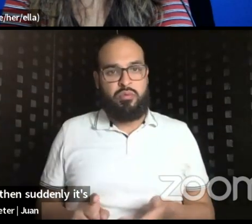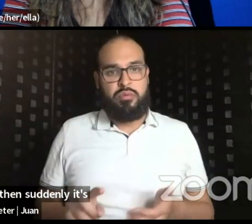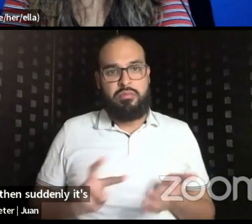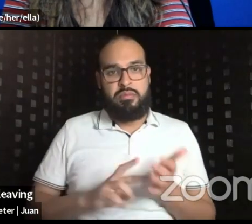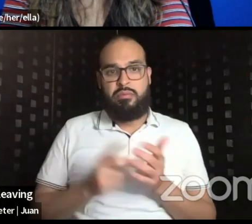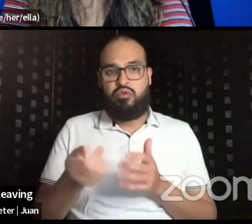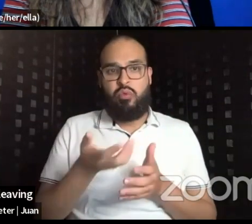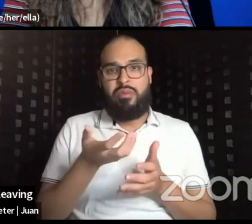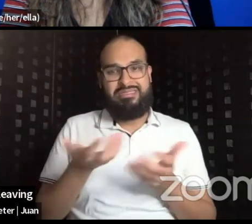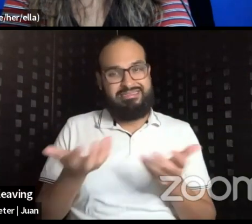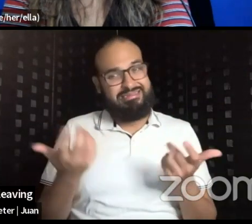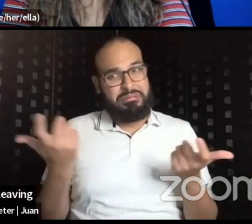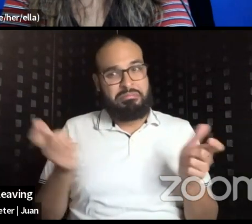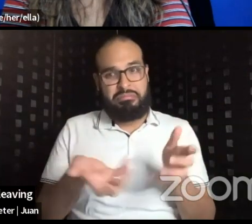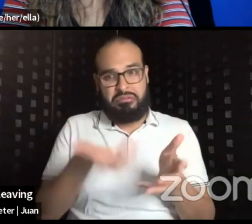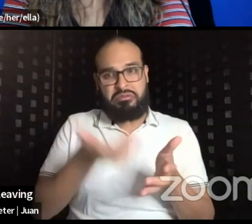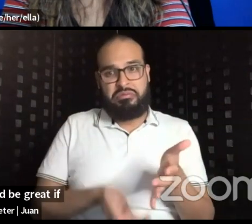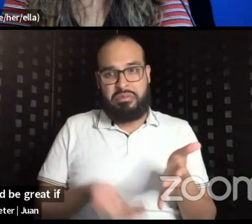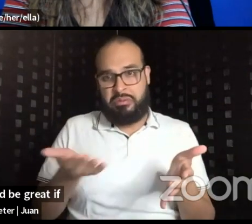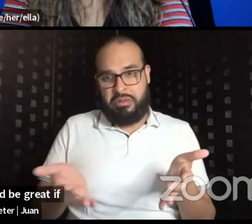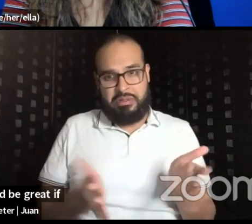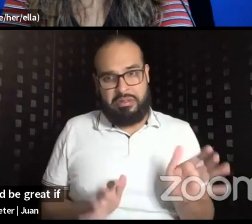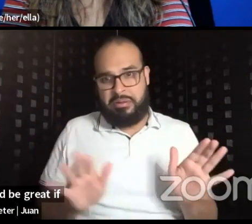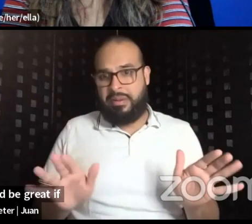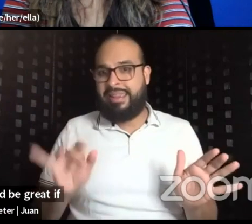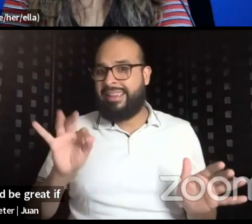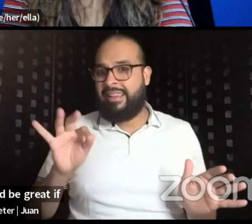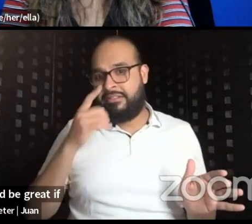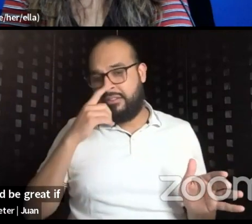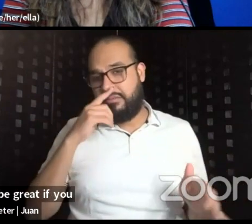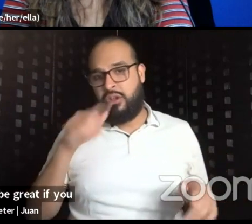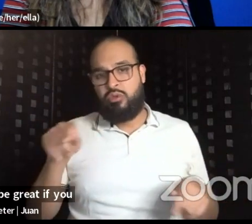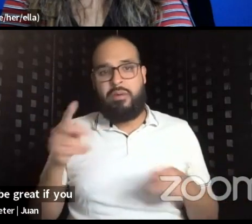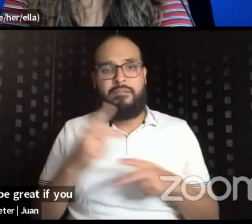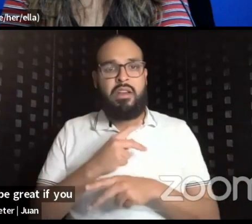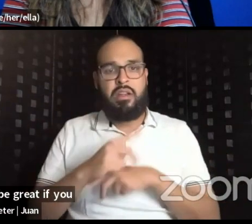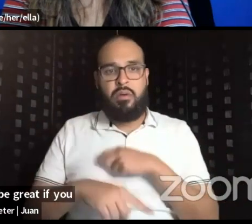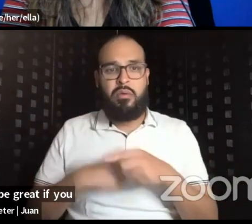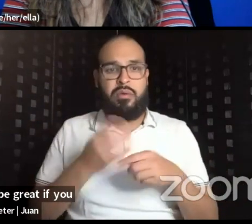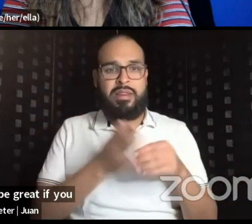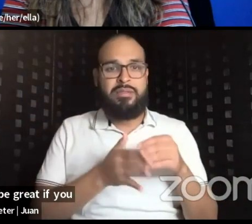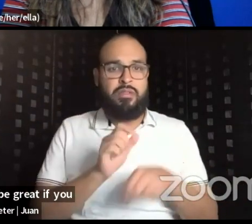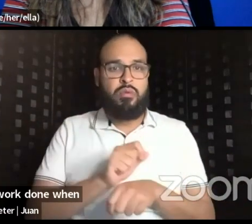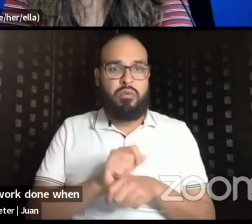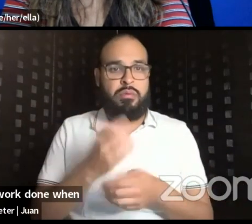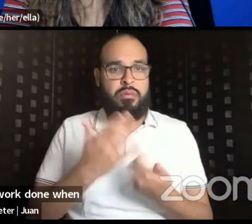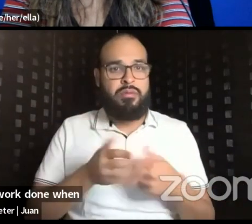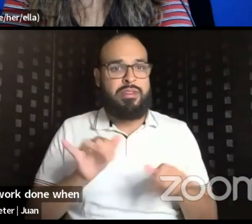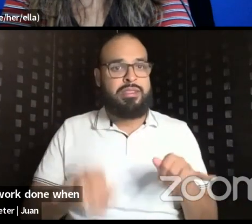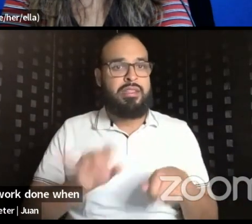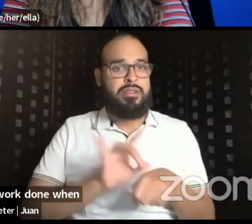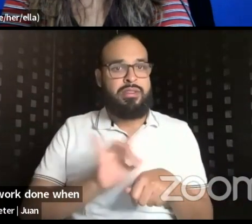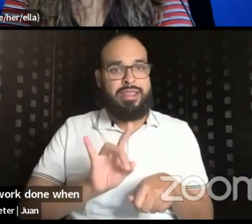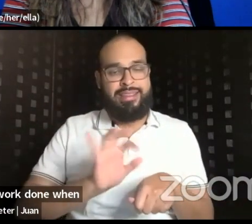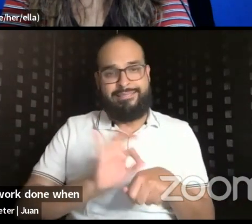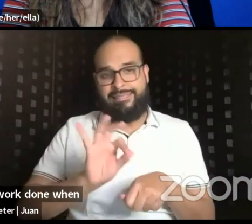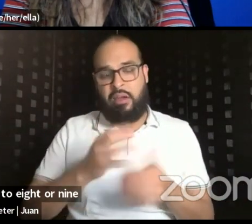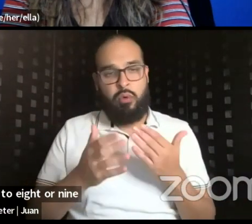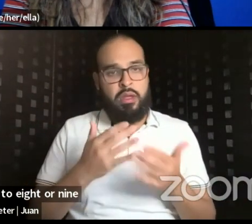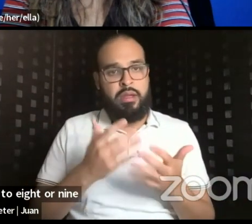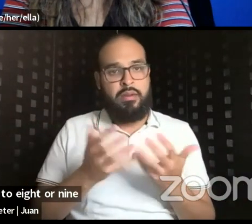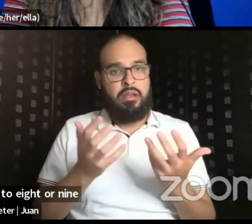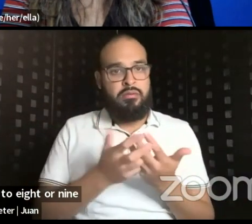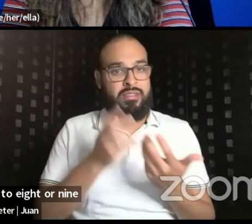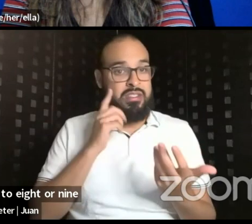It would, it would be great if, um, you could figure out a way to get that work done when you're not here. Maybe you can stay until eight or nine o'clock at night, whatever works for you.